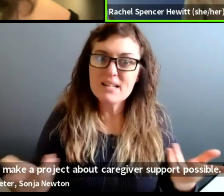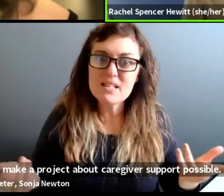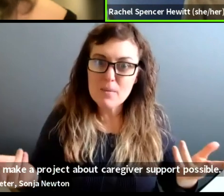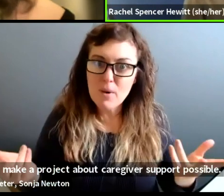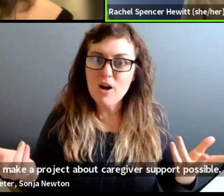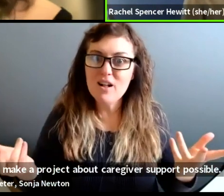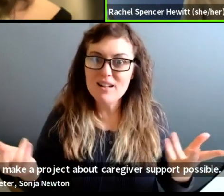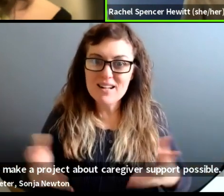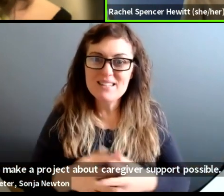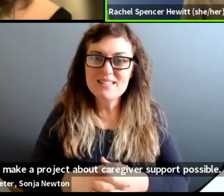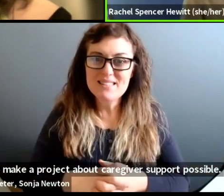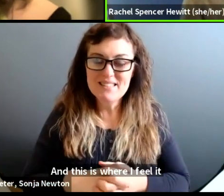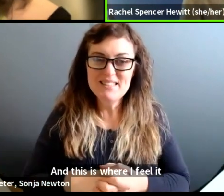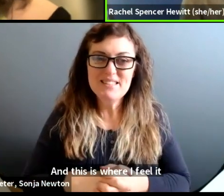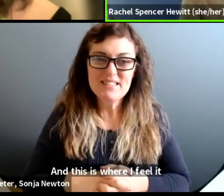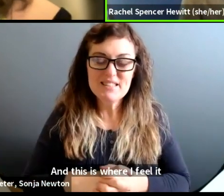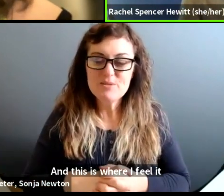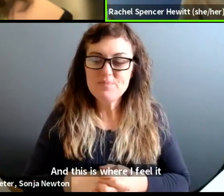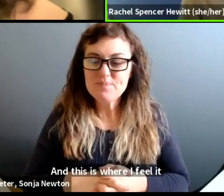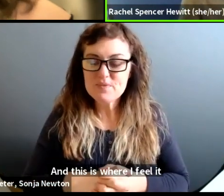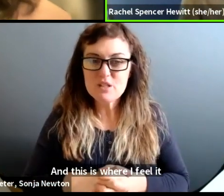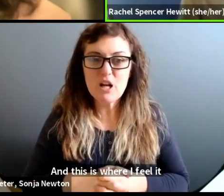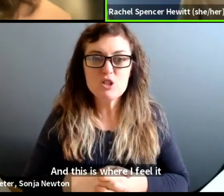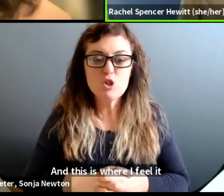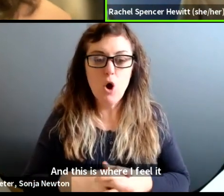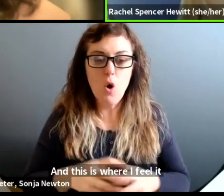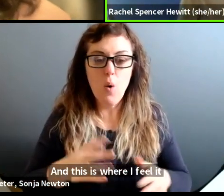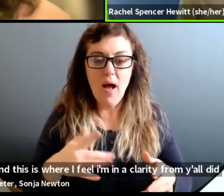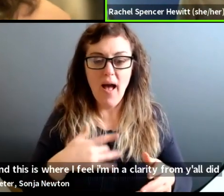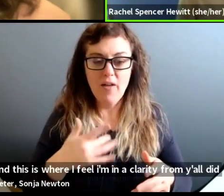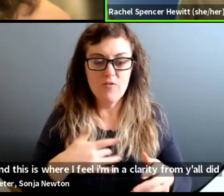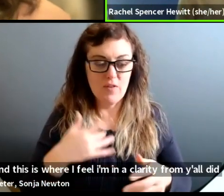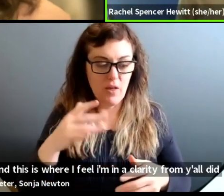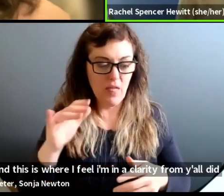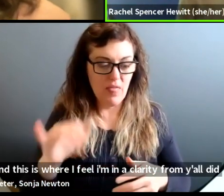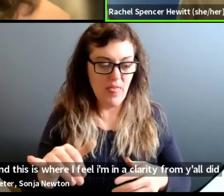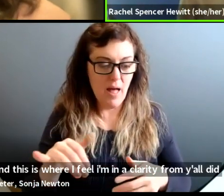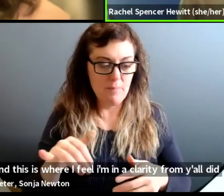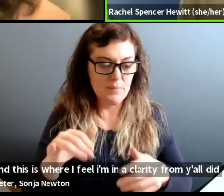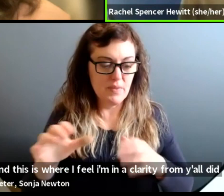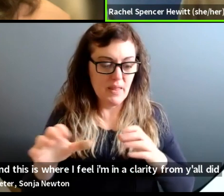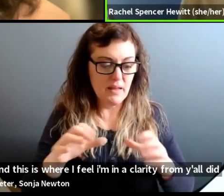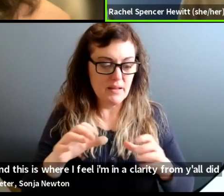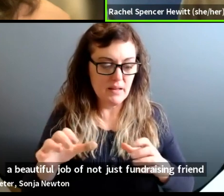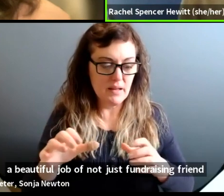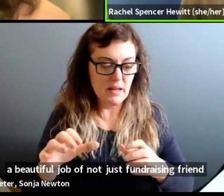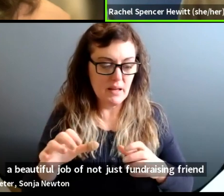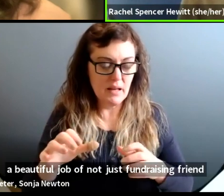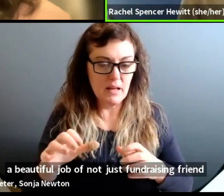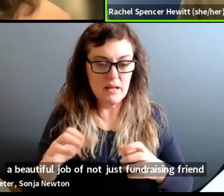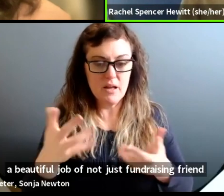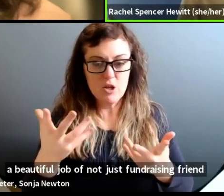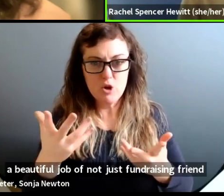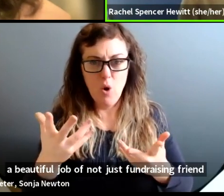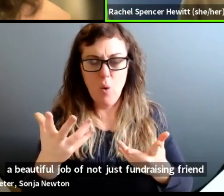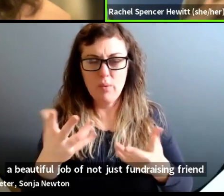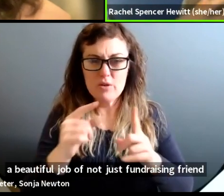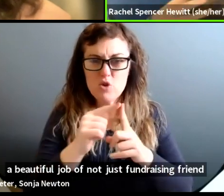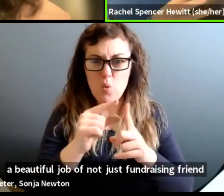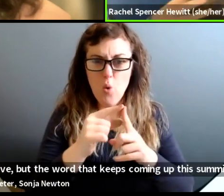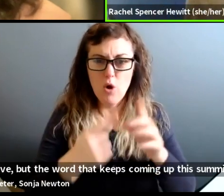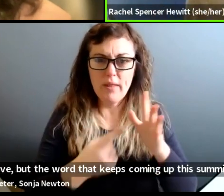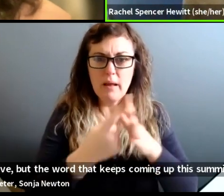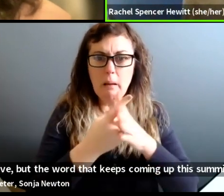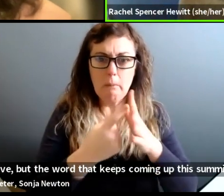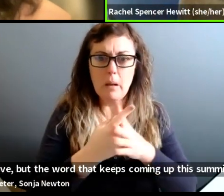feel, um, you know, the playwrights realm, you all did a beautiful job of not just fundraising for an initiative, but the word that keeps coming up this summit is